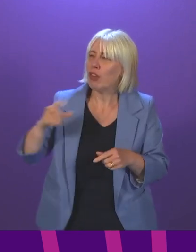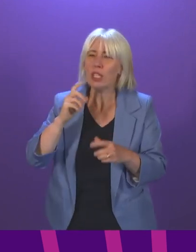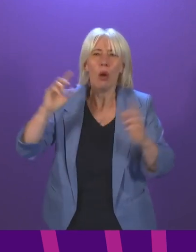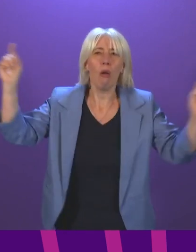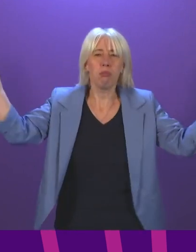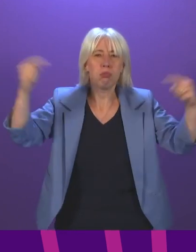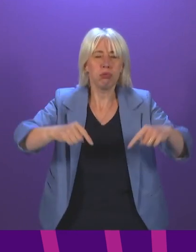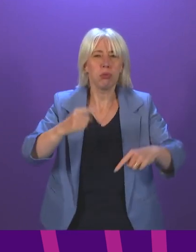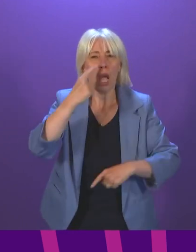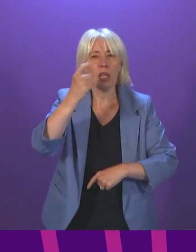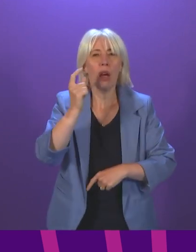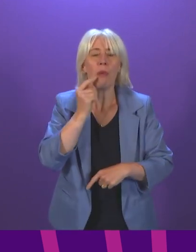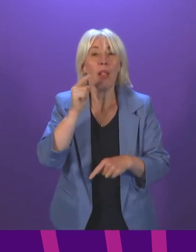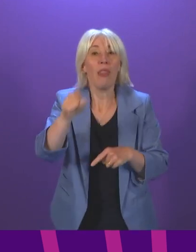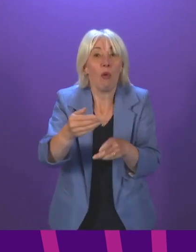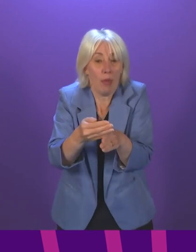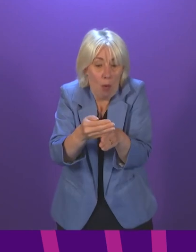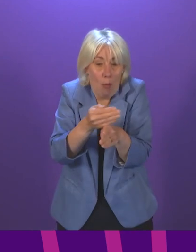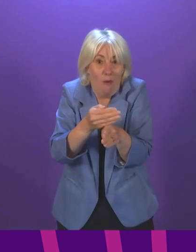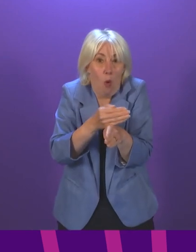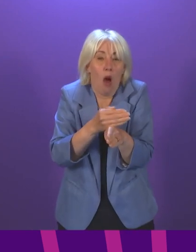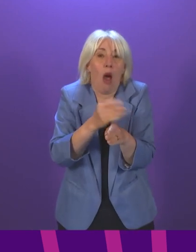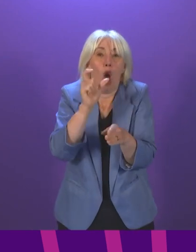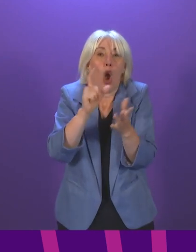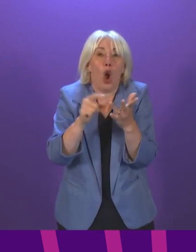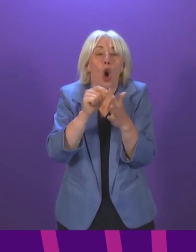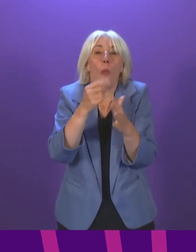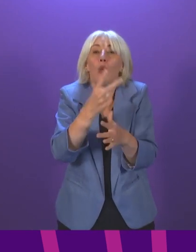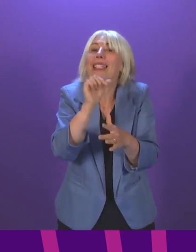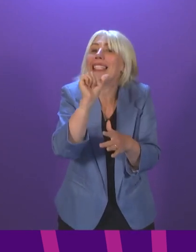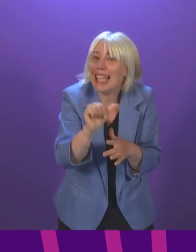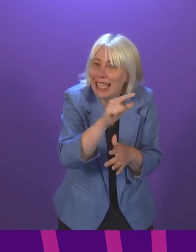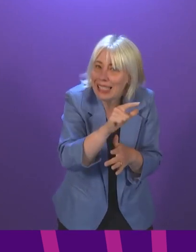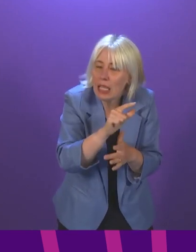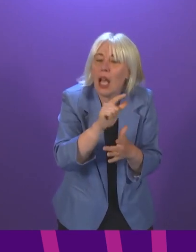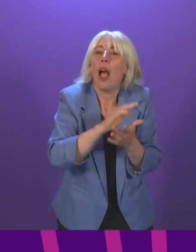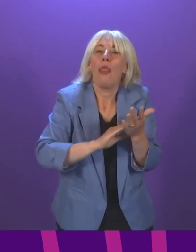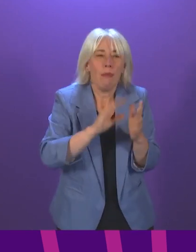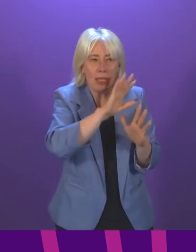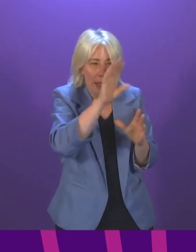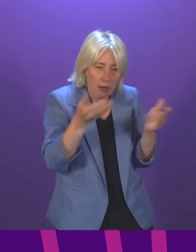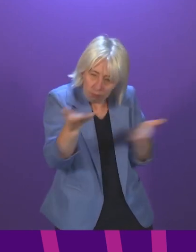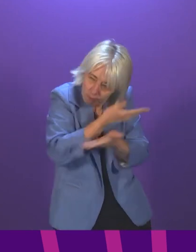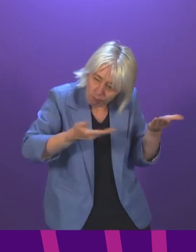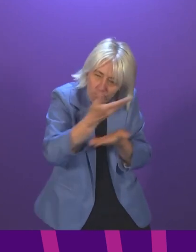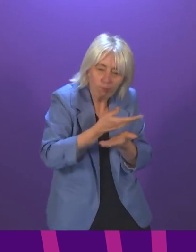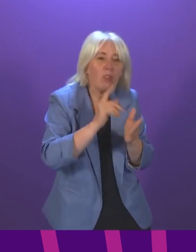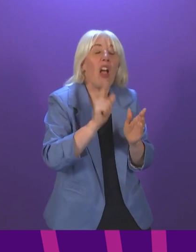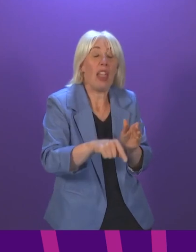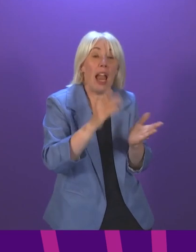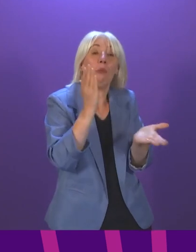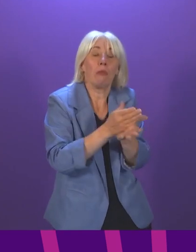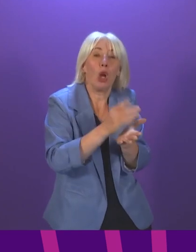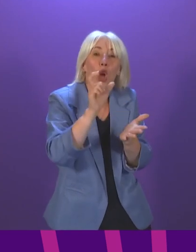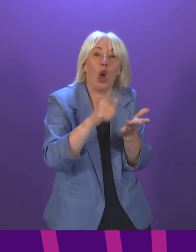in the days leading up to COP to formulate and then present their demands to world leaders. And it will be a good